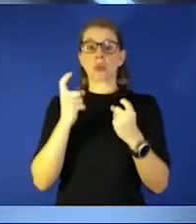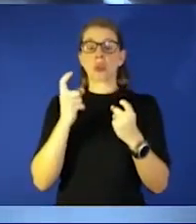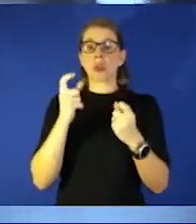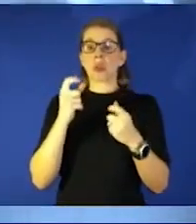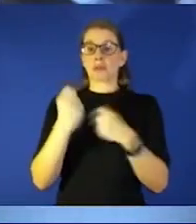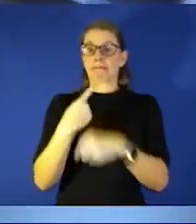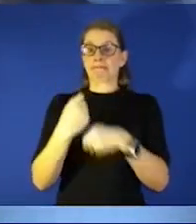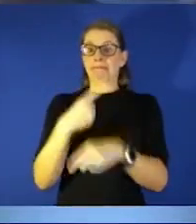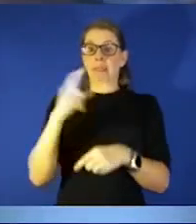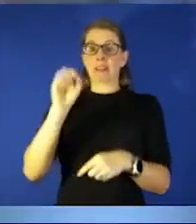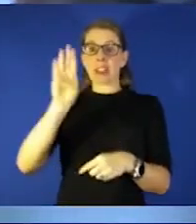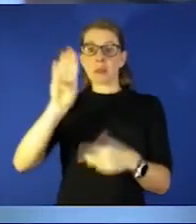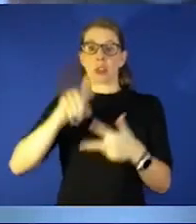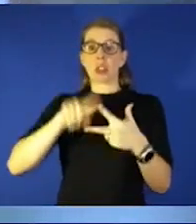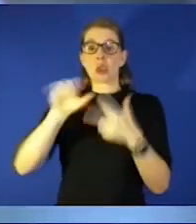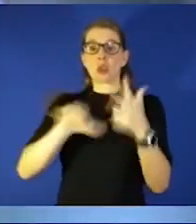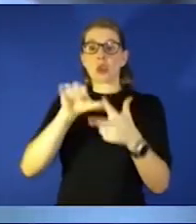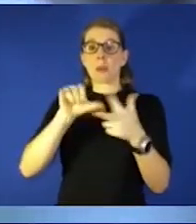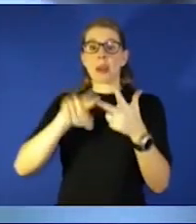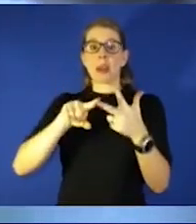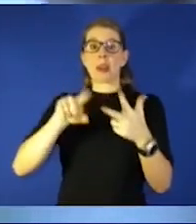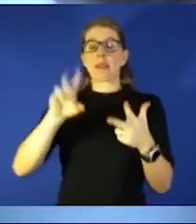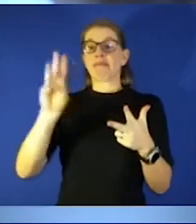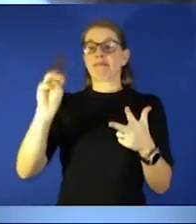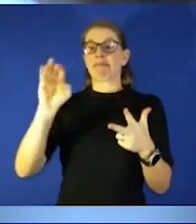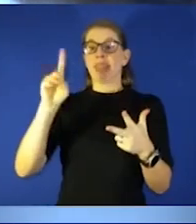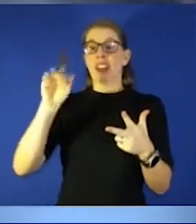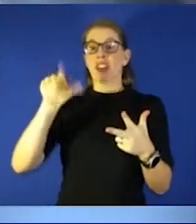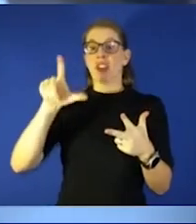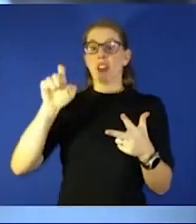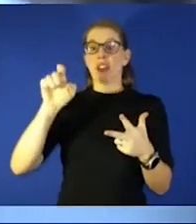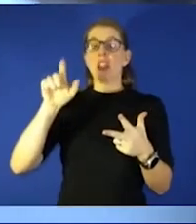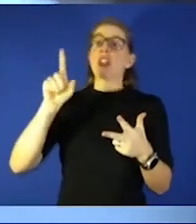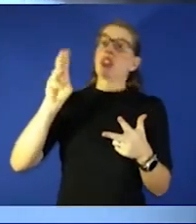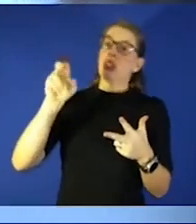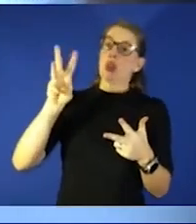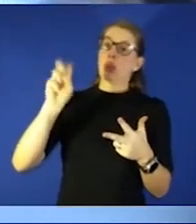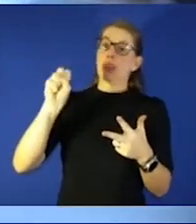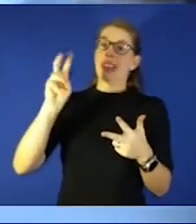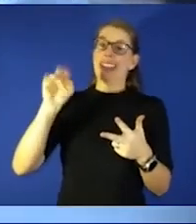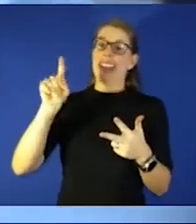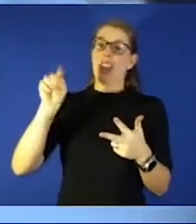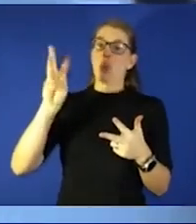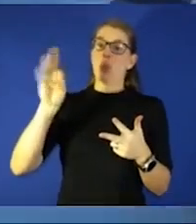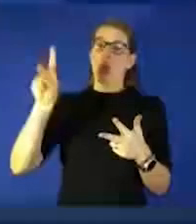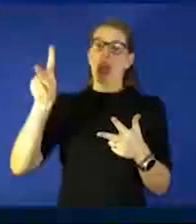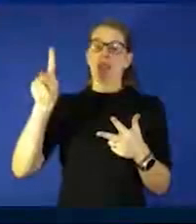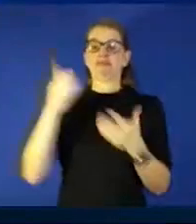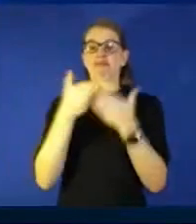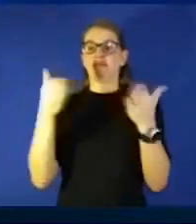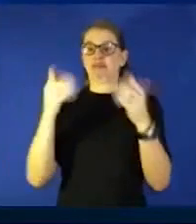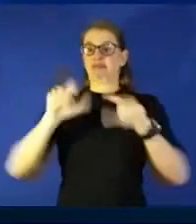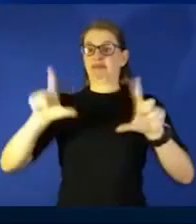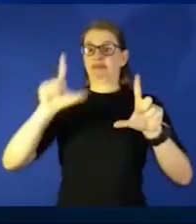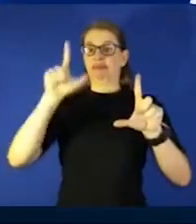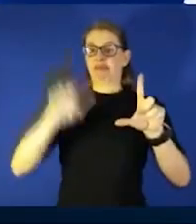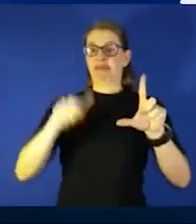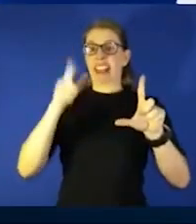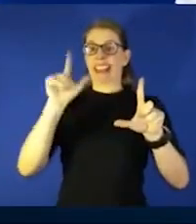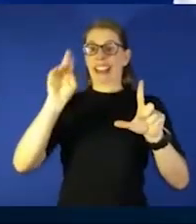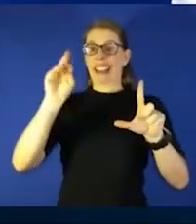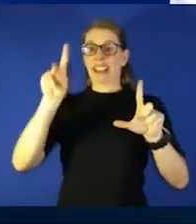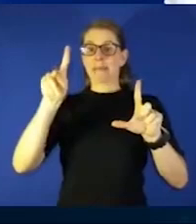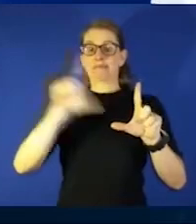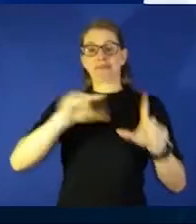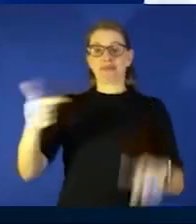and the medical news network you find the links right here on this screen but first Hawkeye our Dana Hawkins Dr. Dana Hawkins the medical director of infection prevention and control